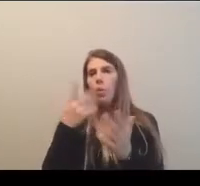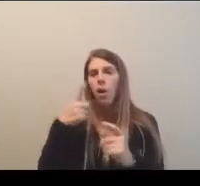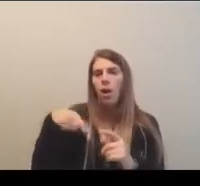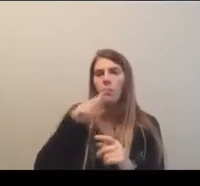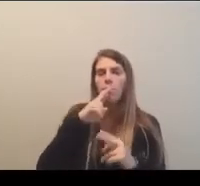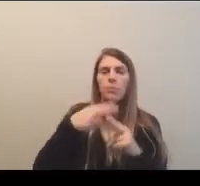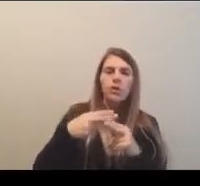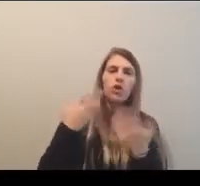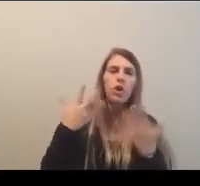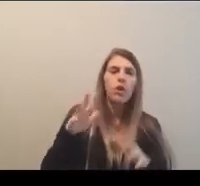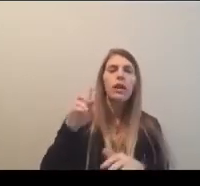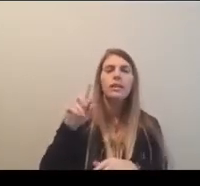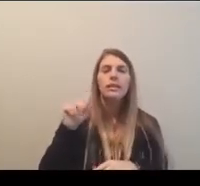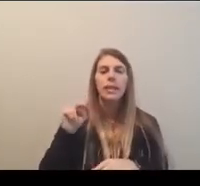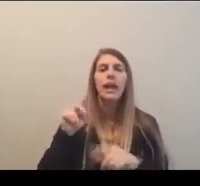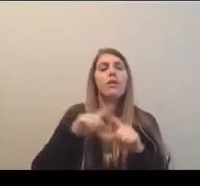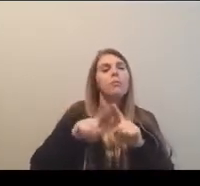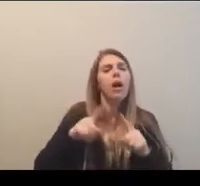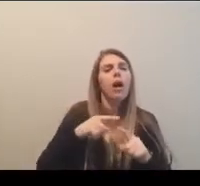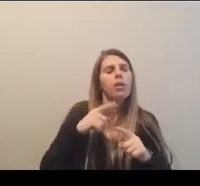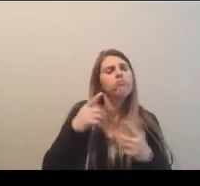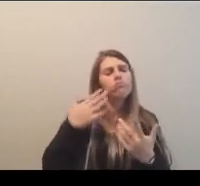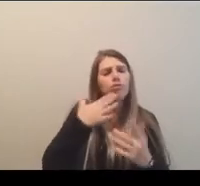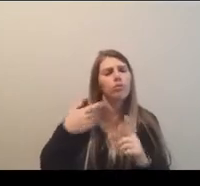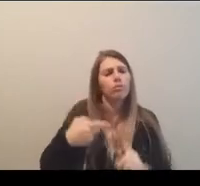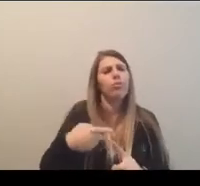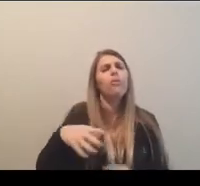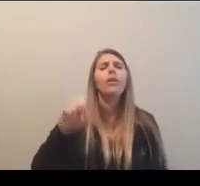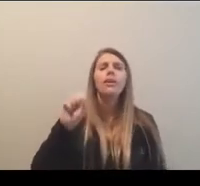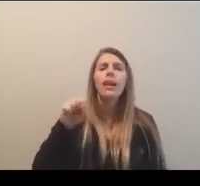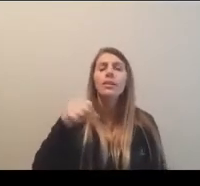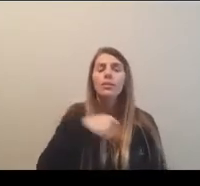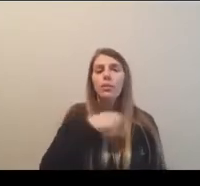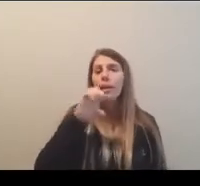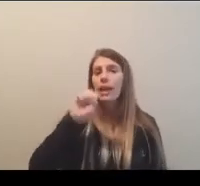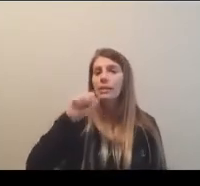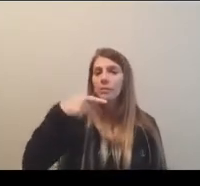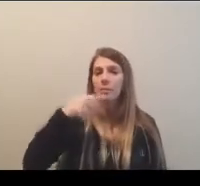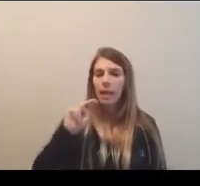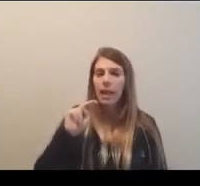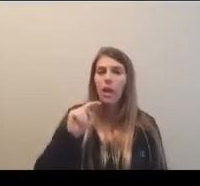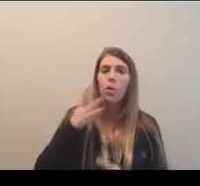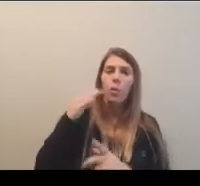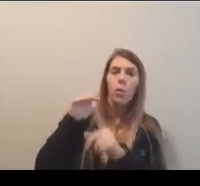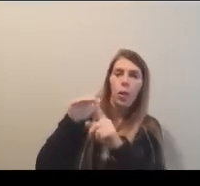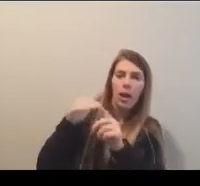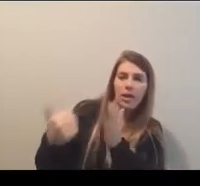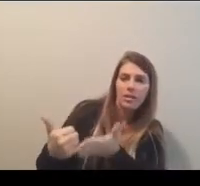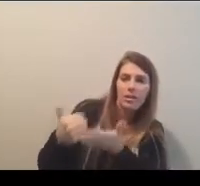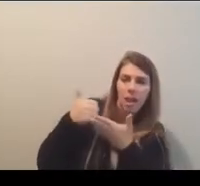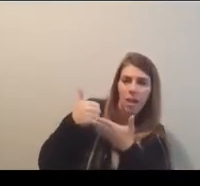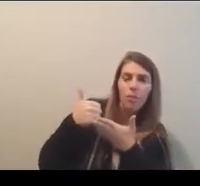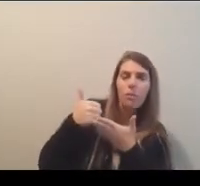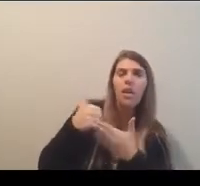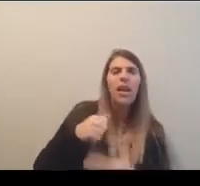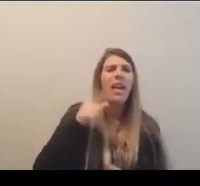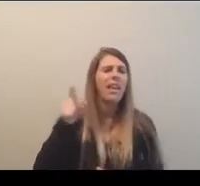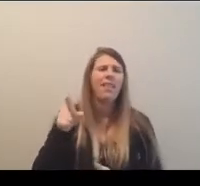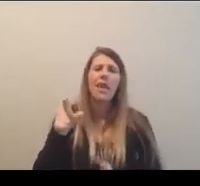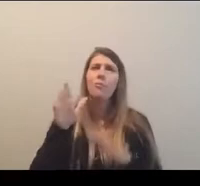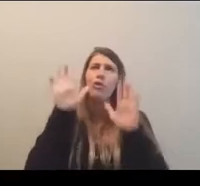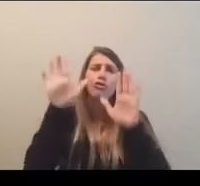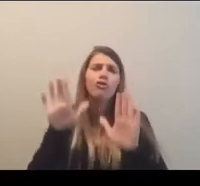I, I think he made, it makes a great point that we really have gone, uh, to ESPN, asked for some additional help and they've, they've been extraordinary.